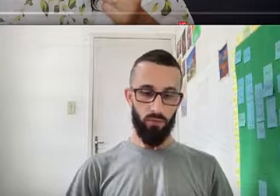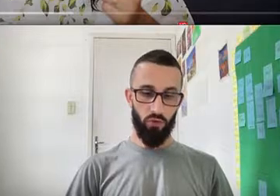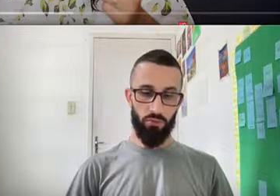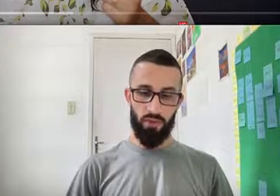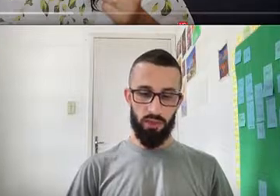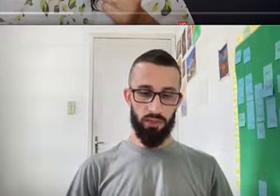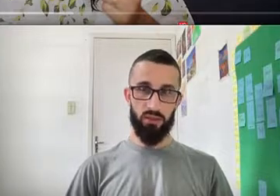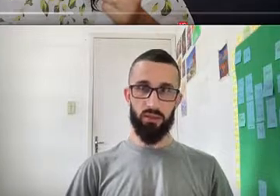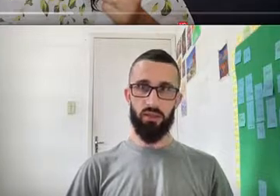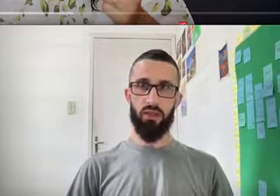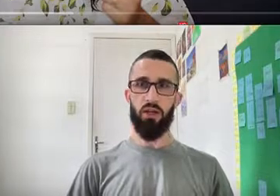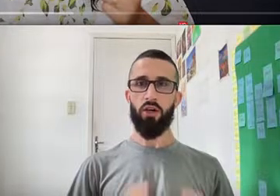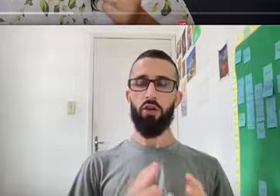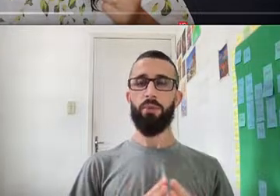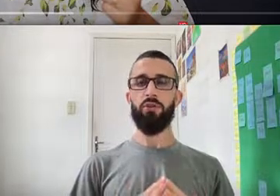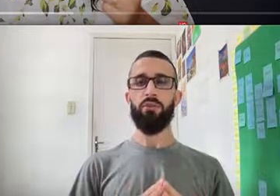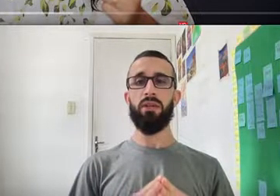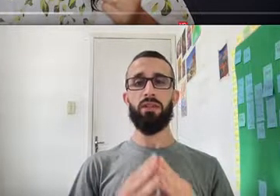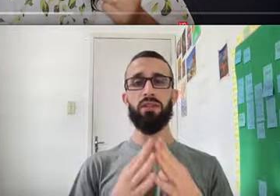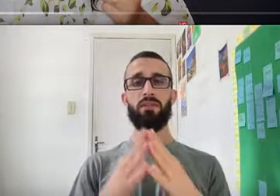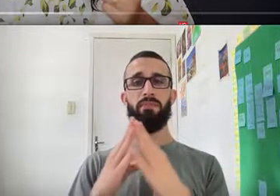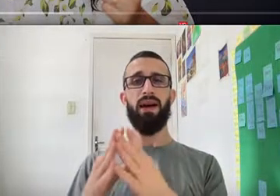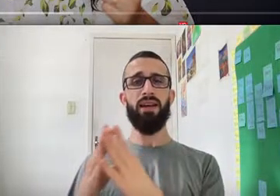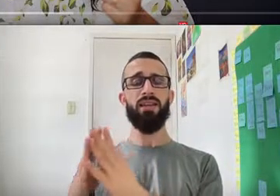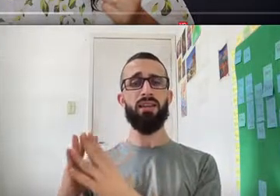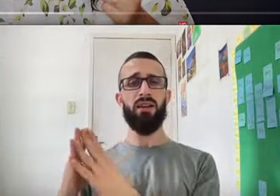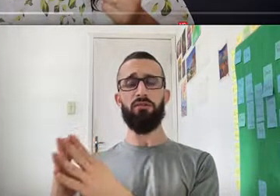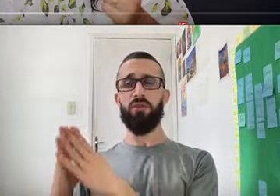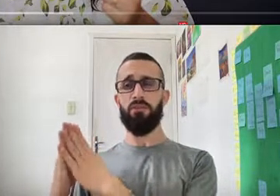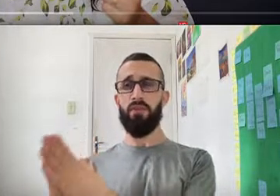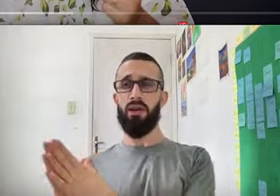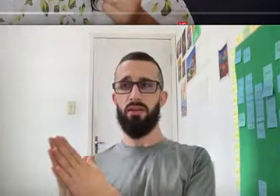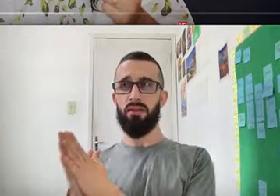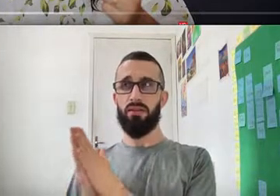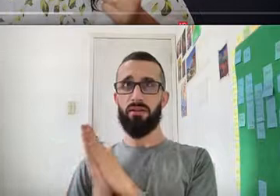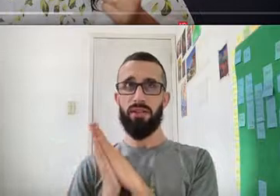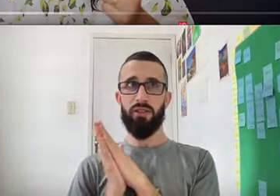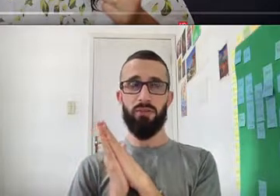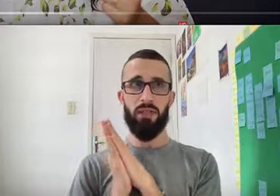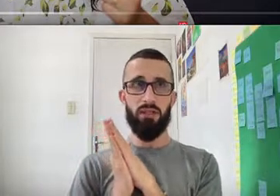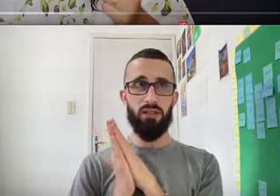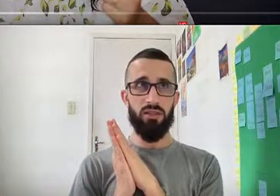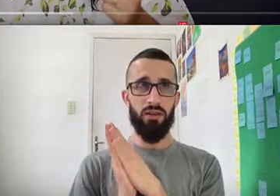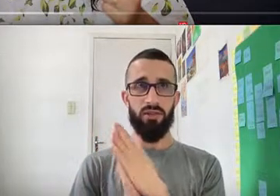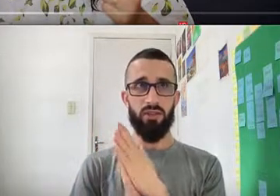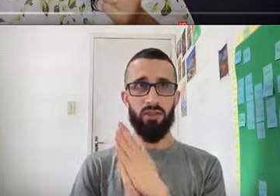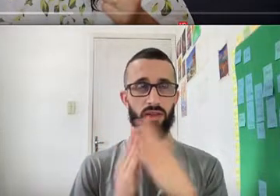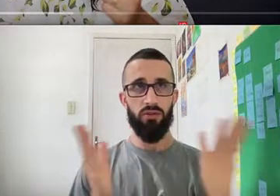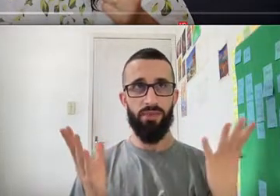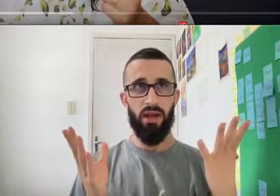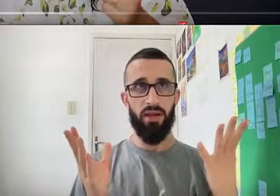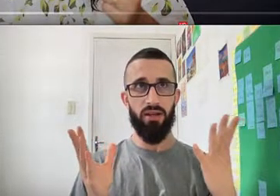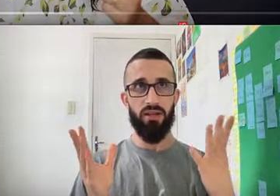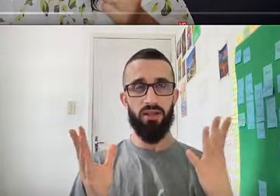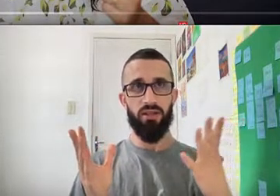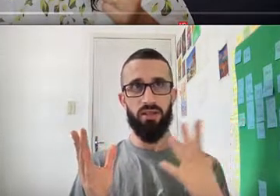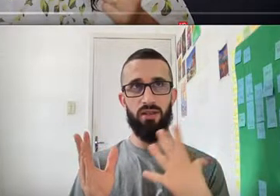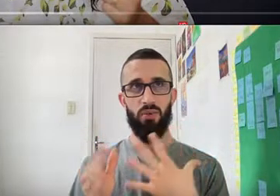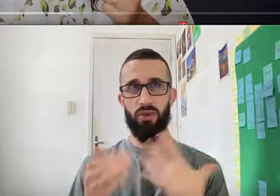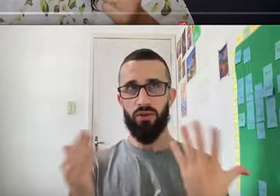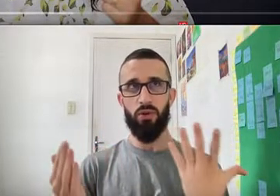Do Mês Compra Do Mês The Buying Of The Month This Means Everything That You Buy